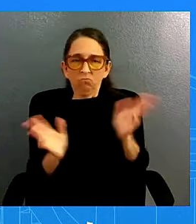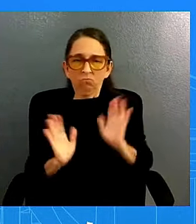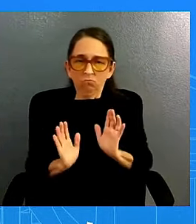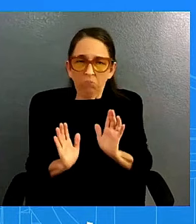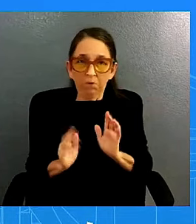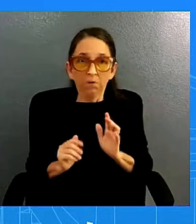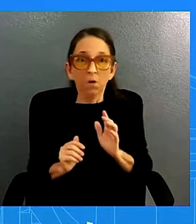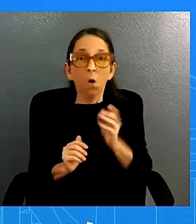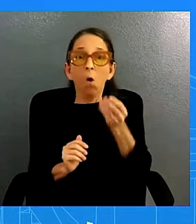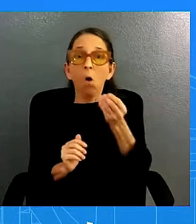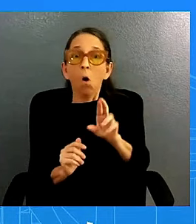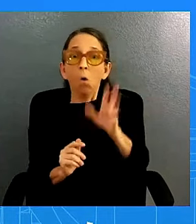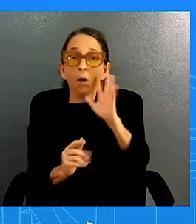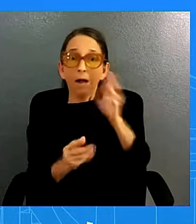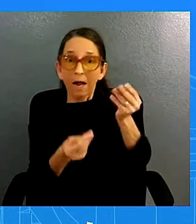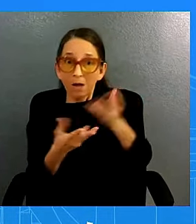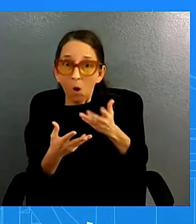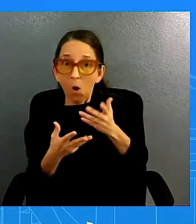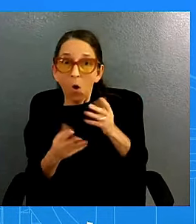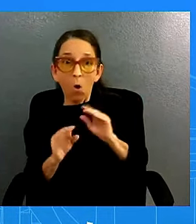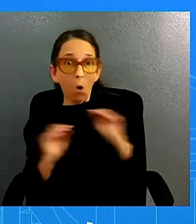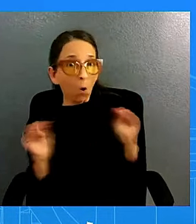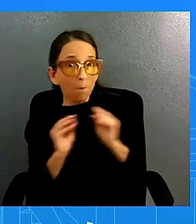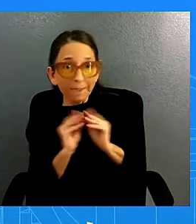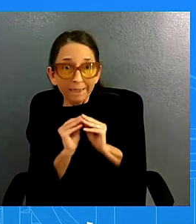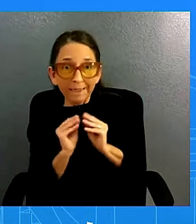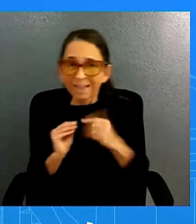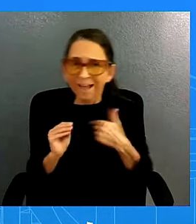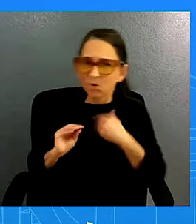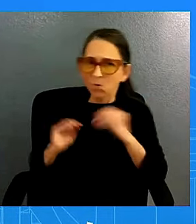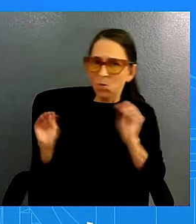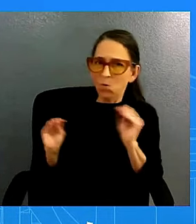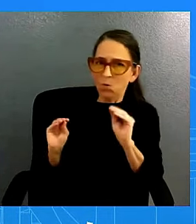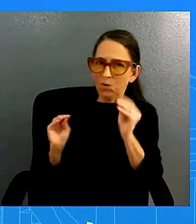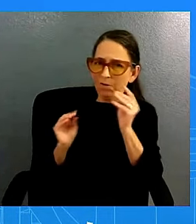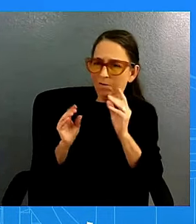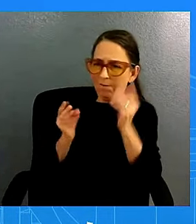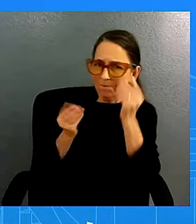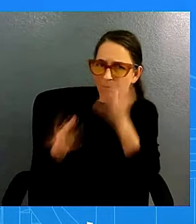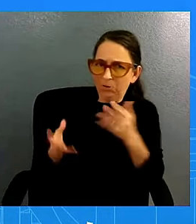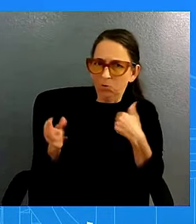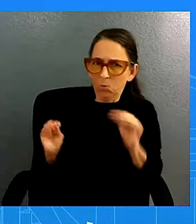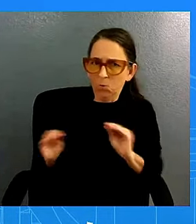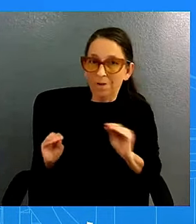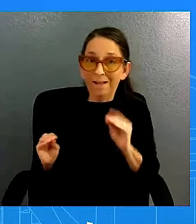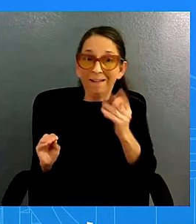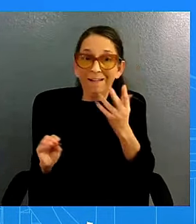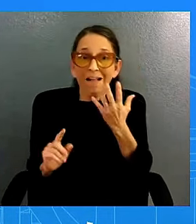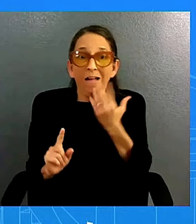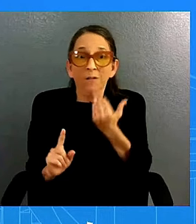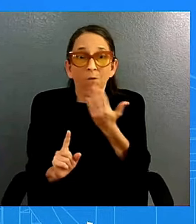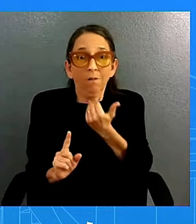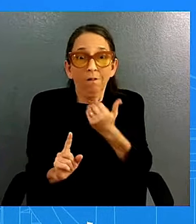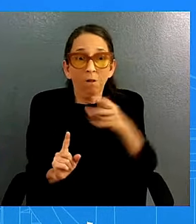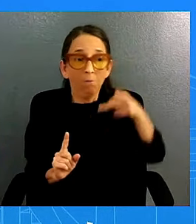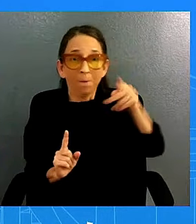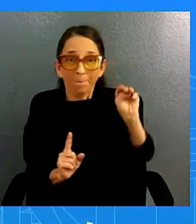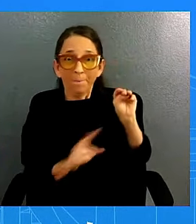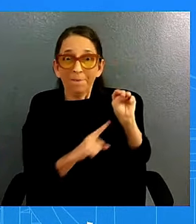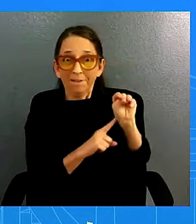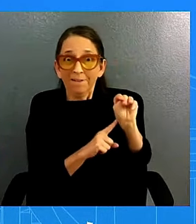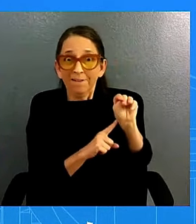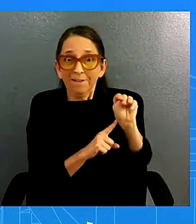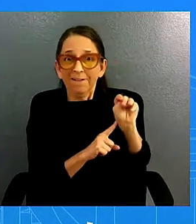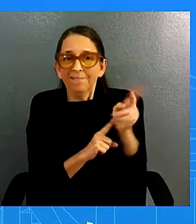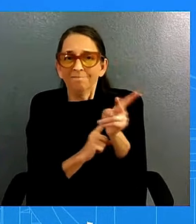else as you know when it comes to the prime minister of israel the president he and the president have had multiple conversations over the course of almost a year